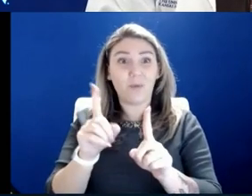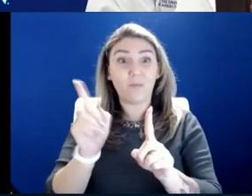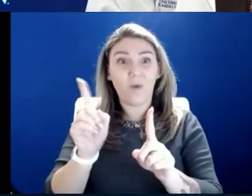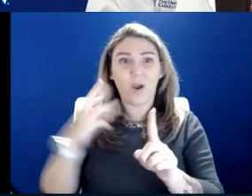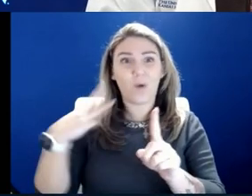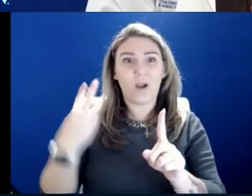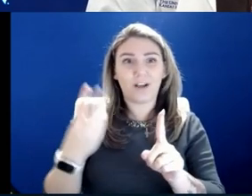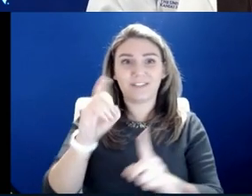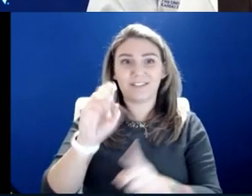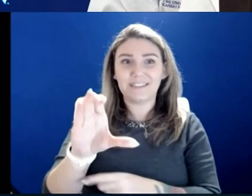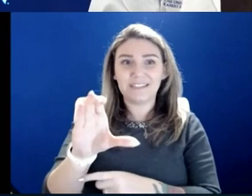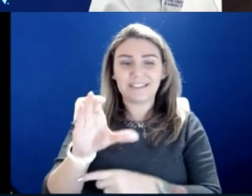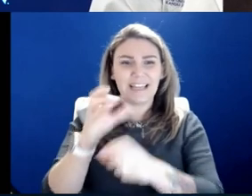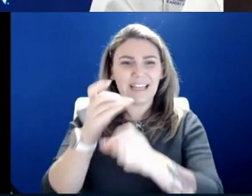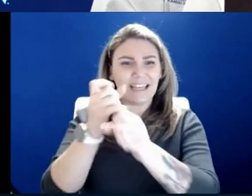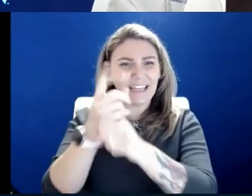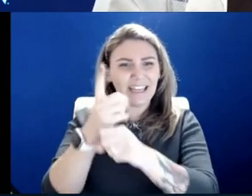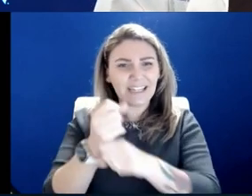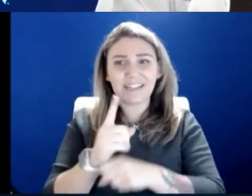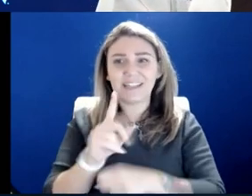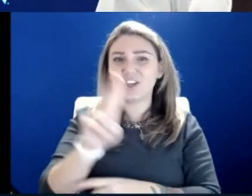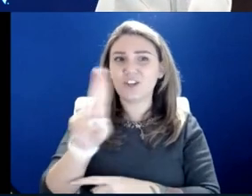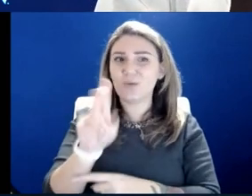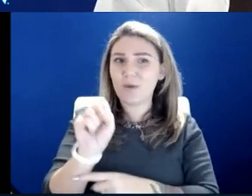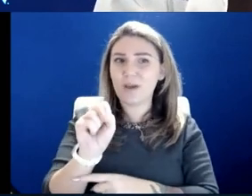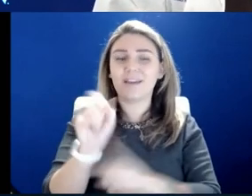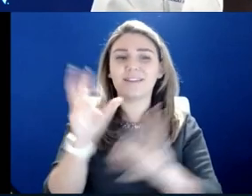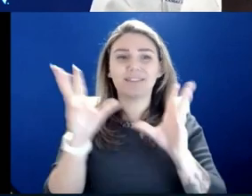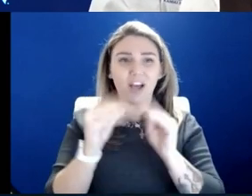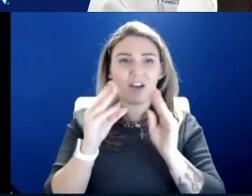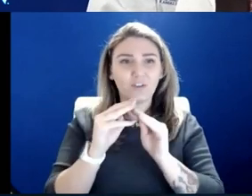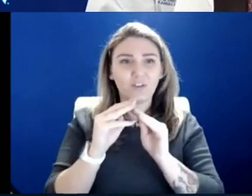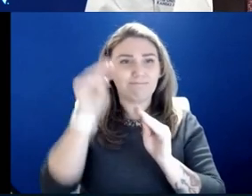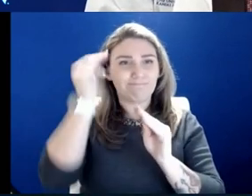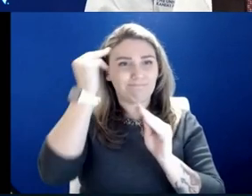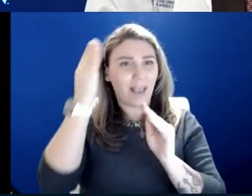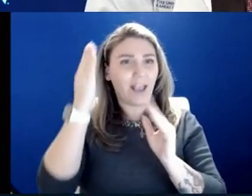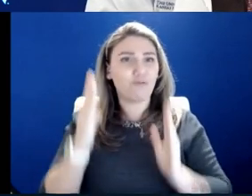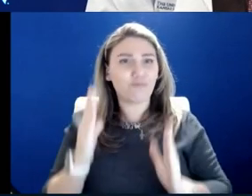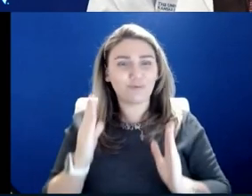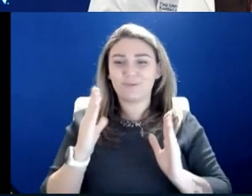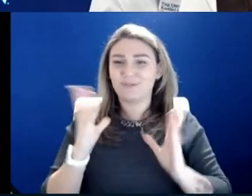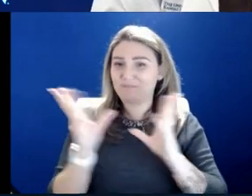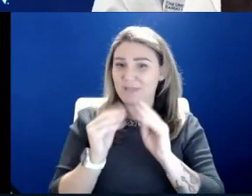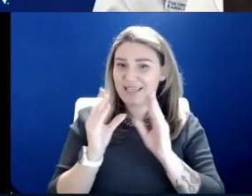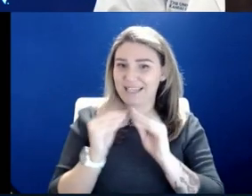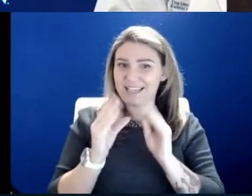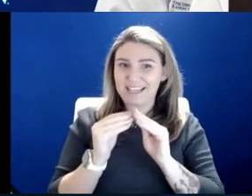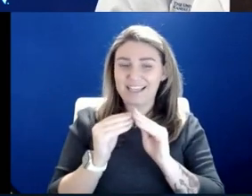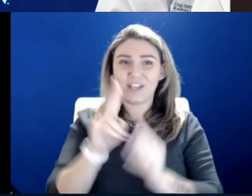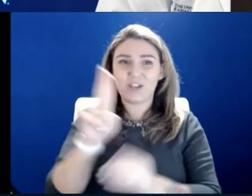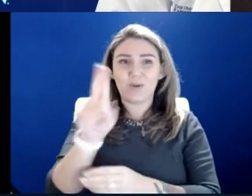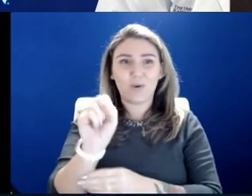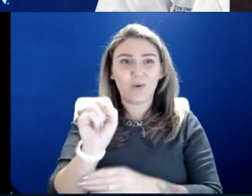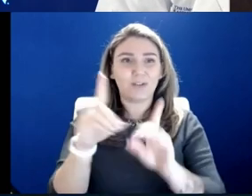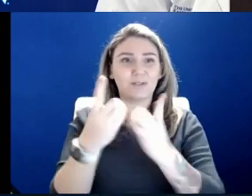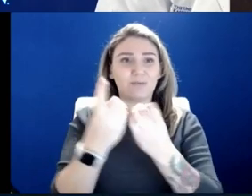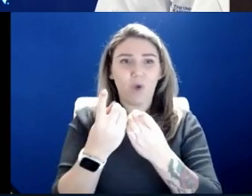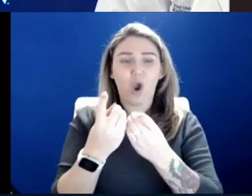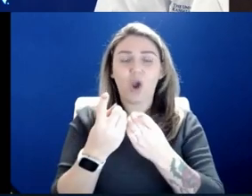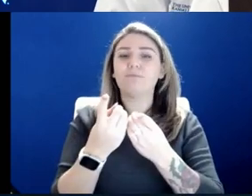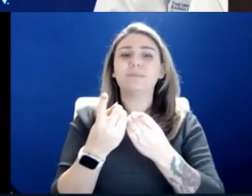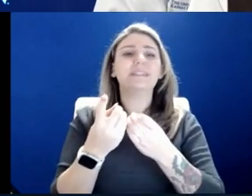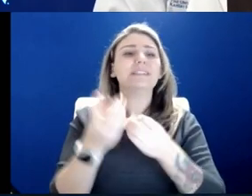U.S. Conference of Mayors meeting. He's chairing two panels there with the U.S. Department of Justice officials about gun